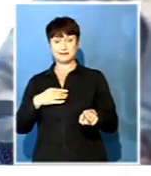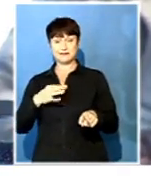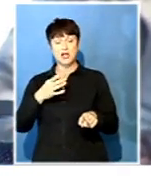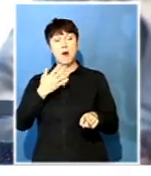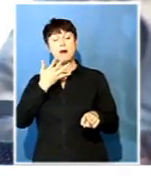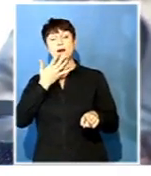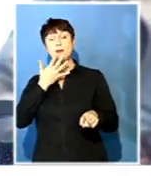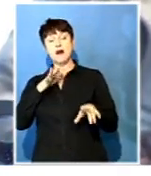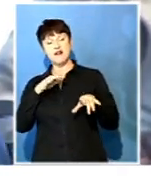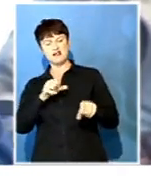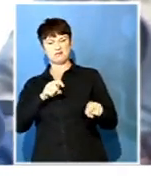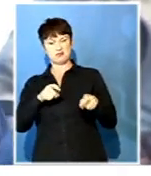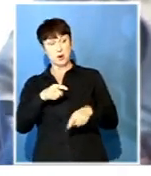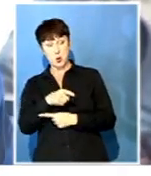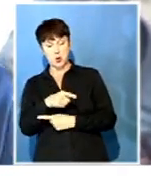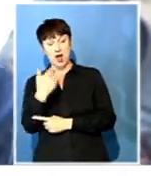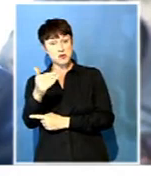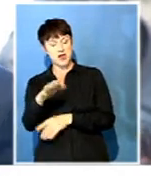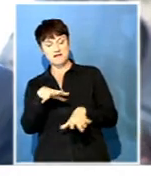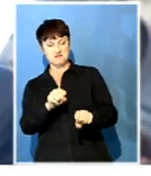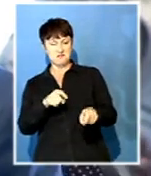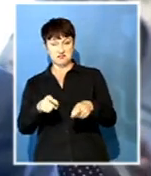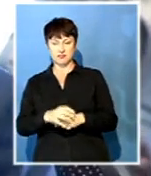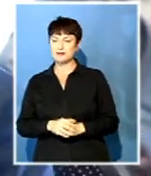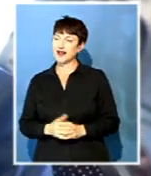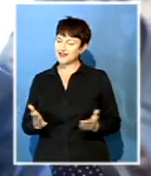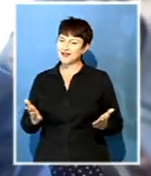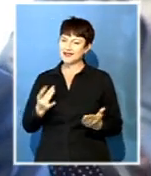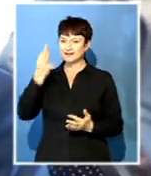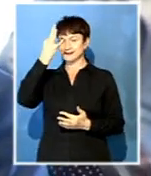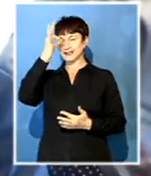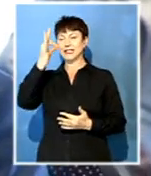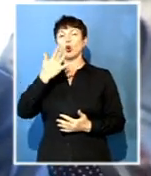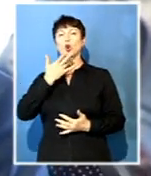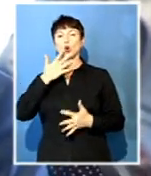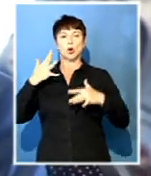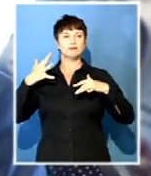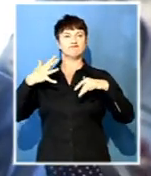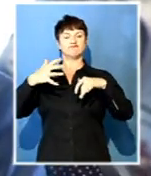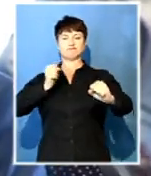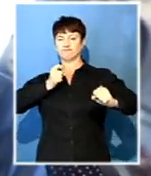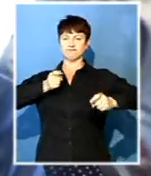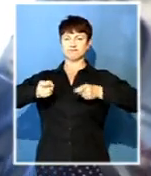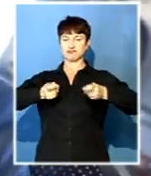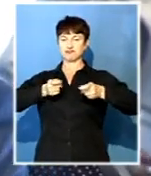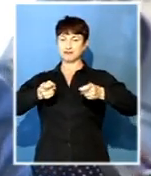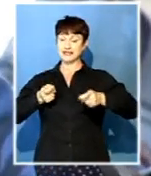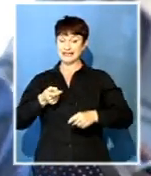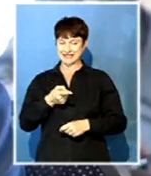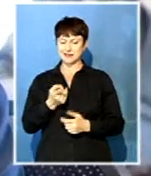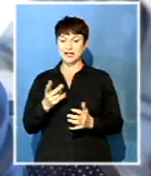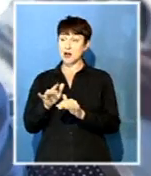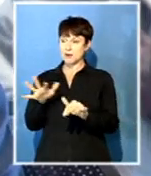going to remain in the public domain. We need to be convinced how is it that out of all